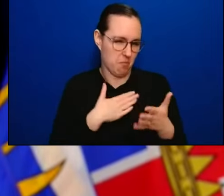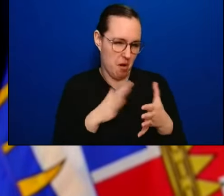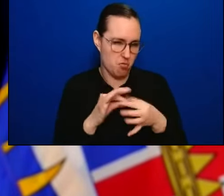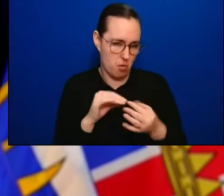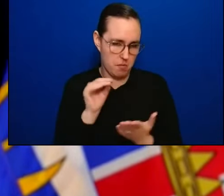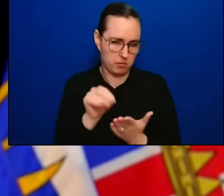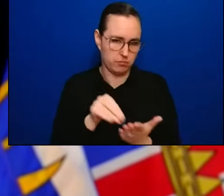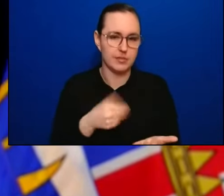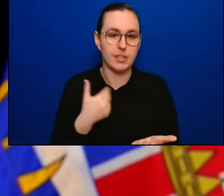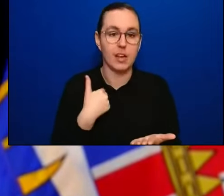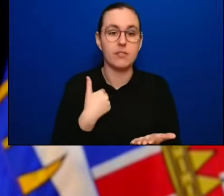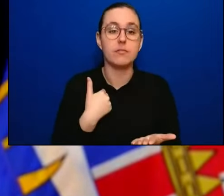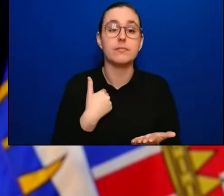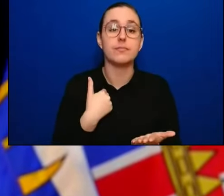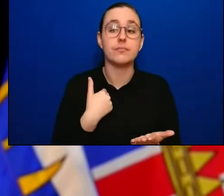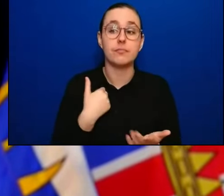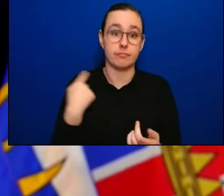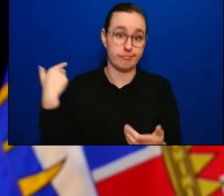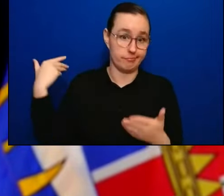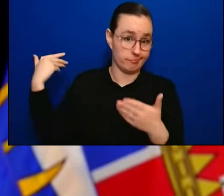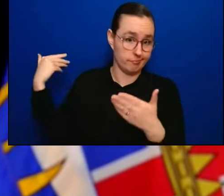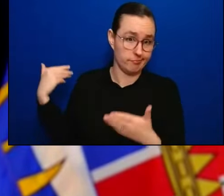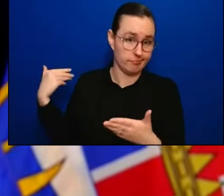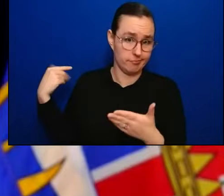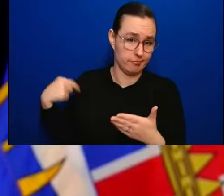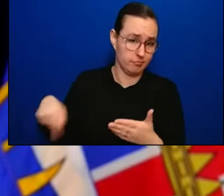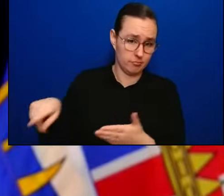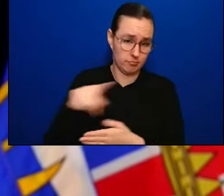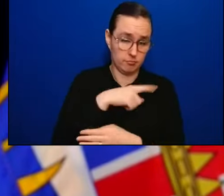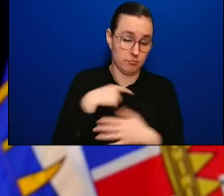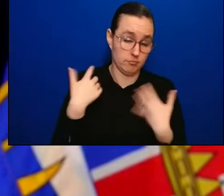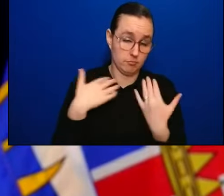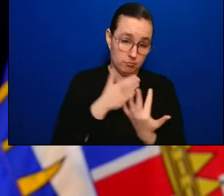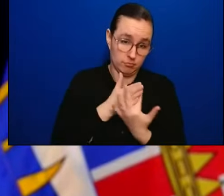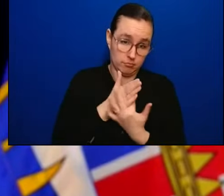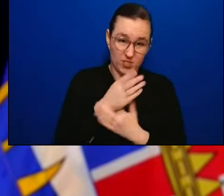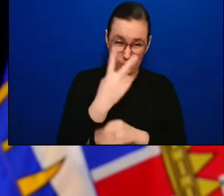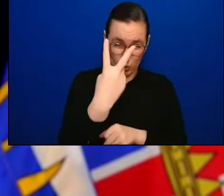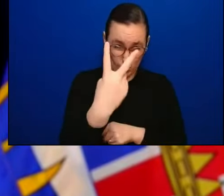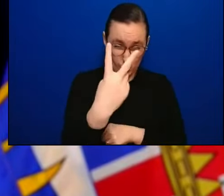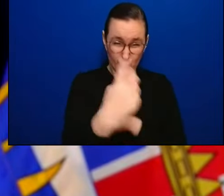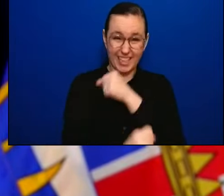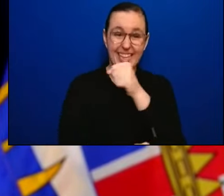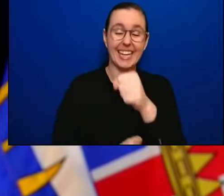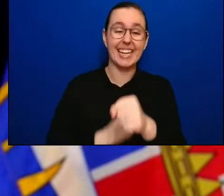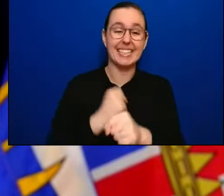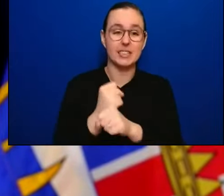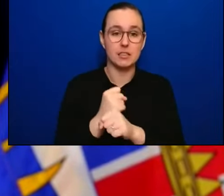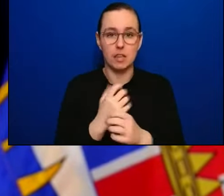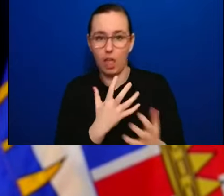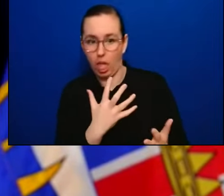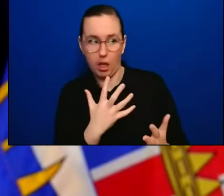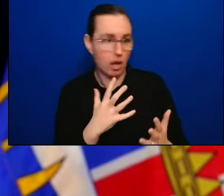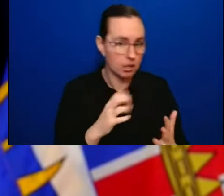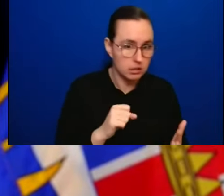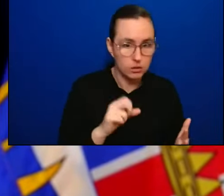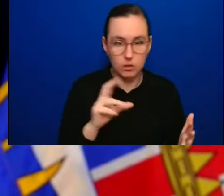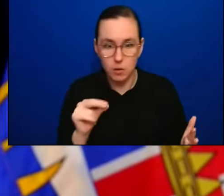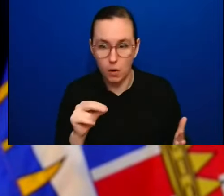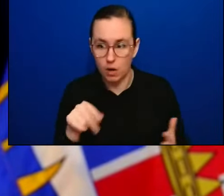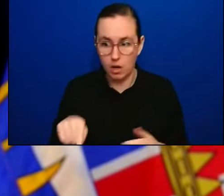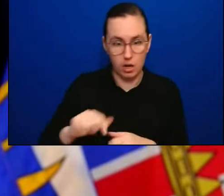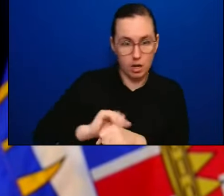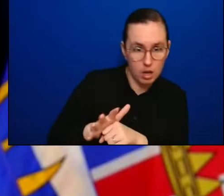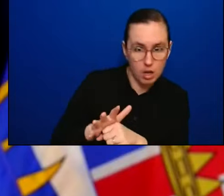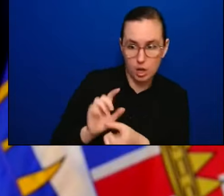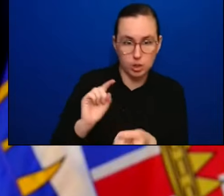period of two years now where this virus has changed and adapted. There are very few people that are